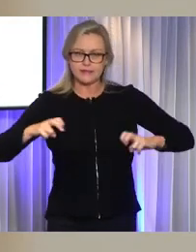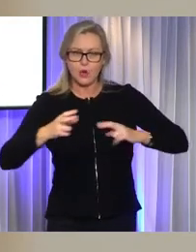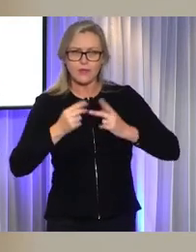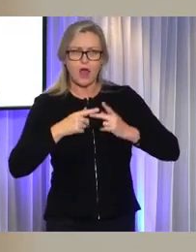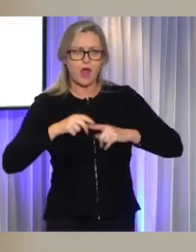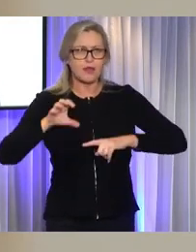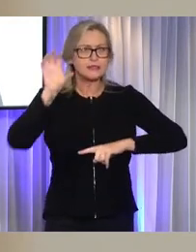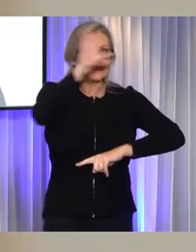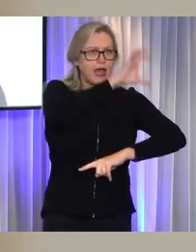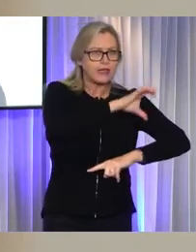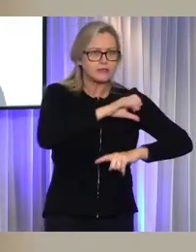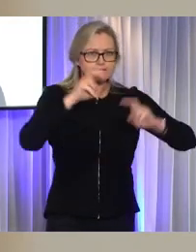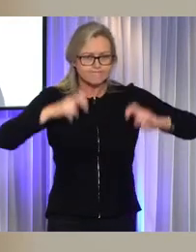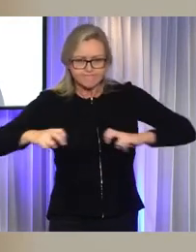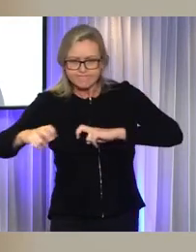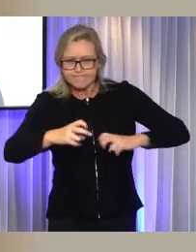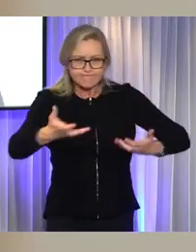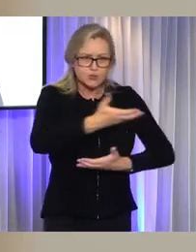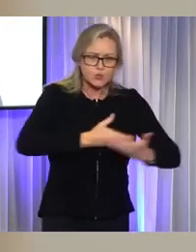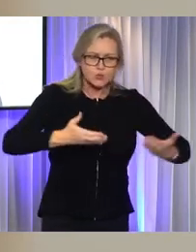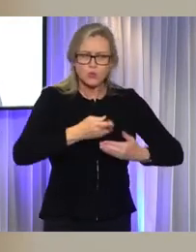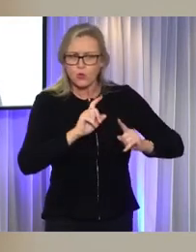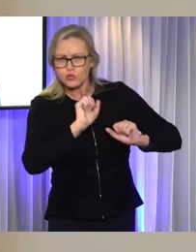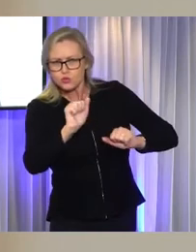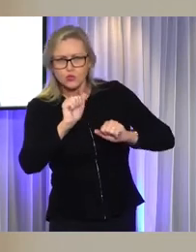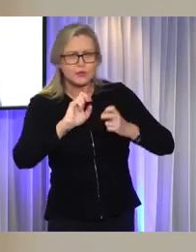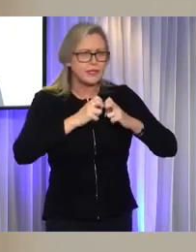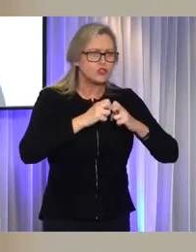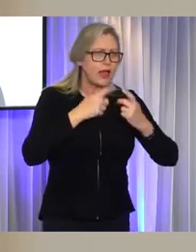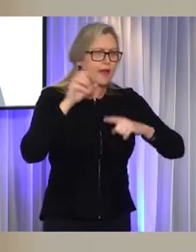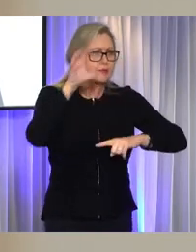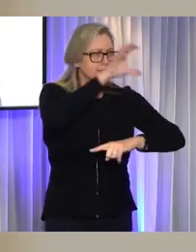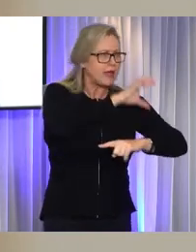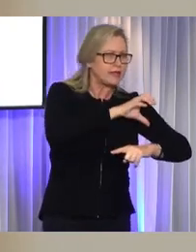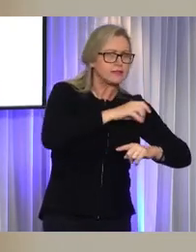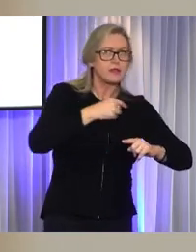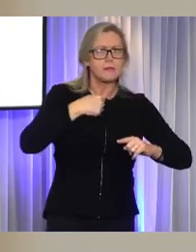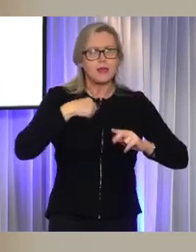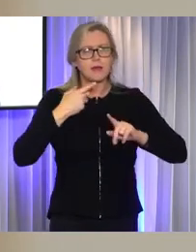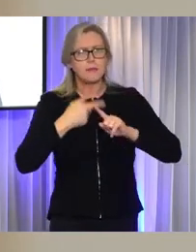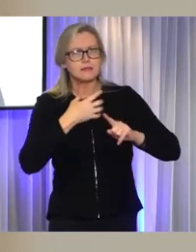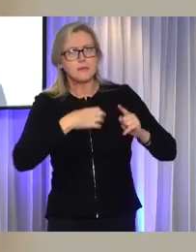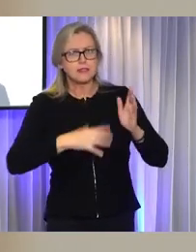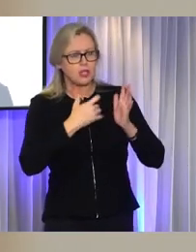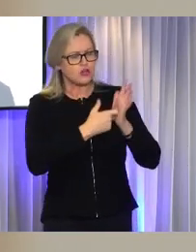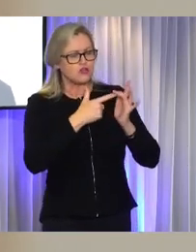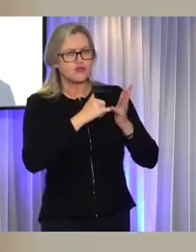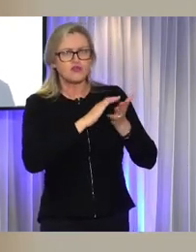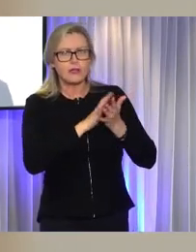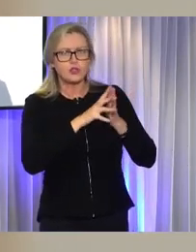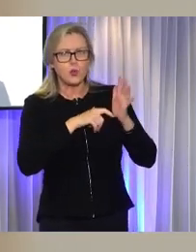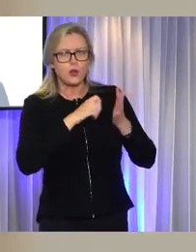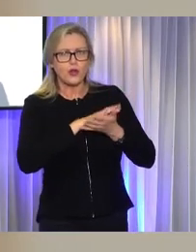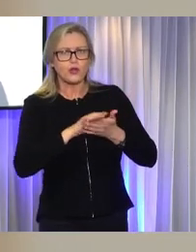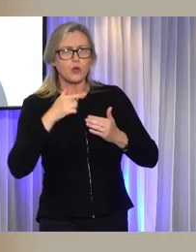to lay out all the challenges that we're seeing on the table. I and Minister Rishworth have been meeting regularly with state and territory disability